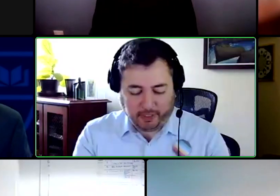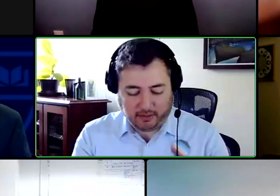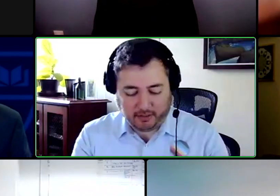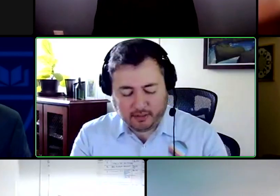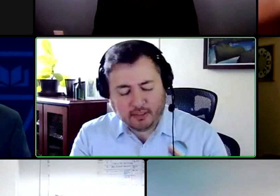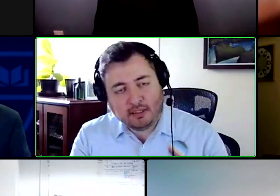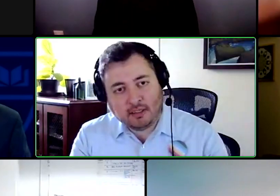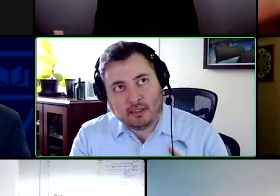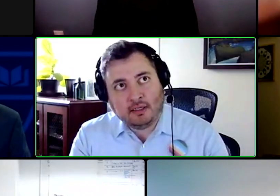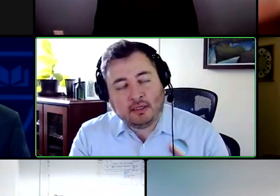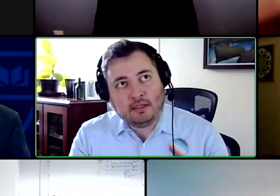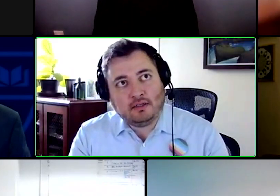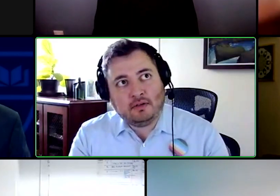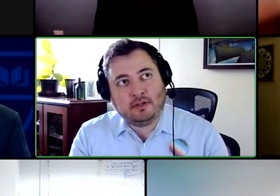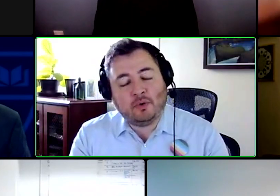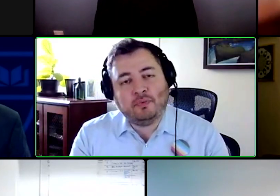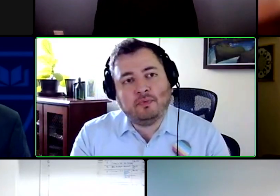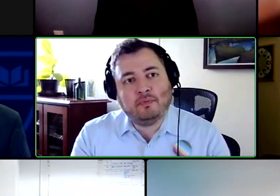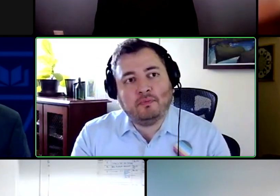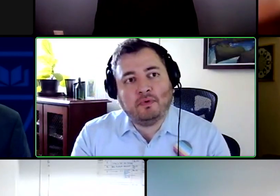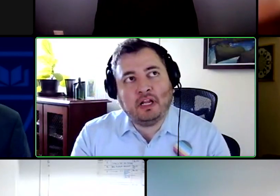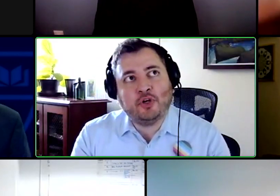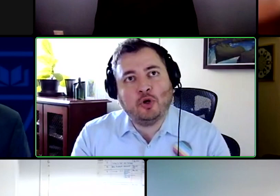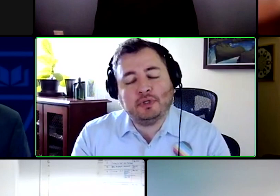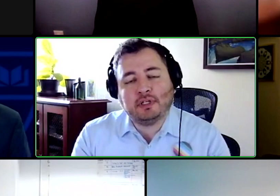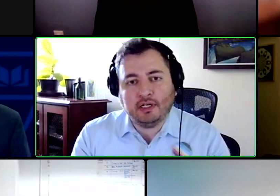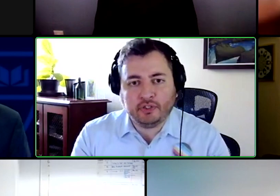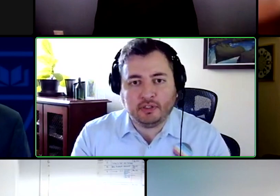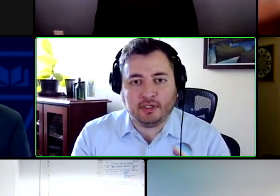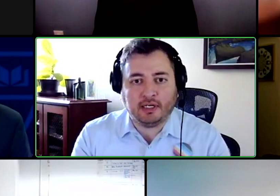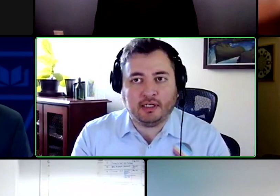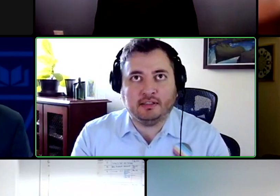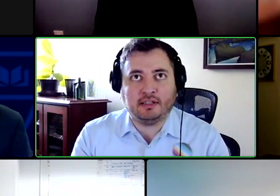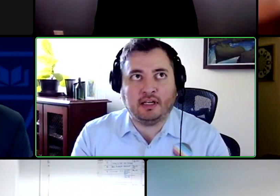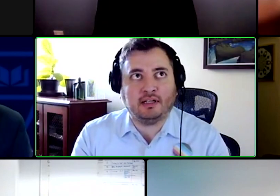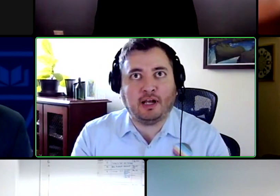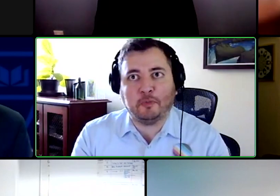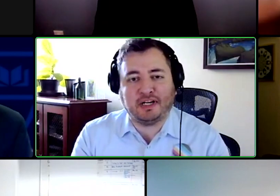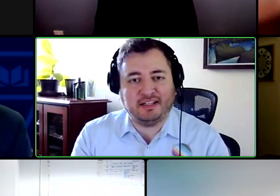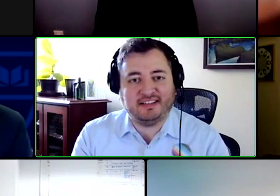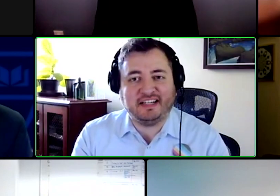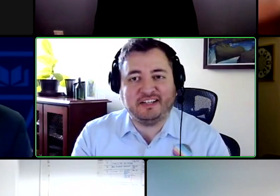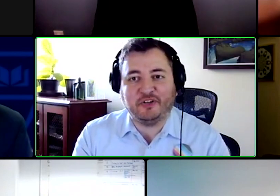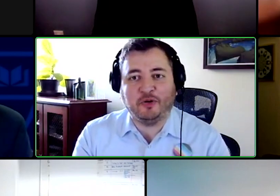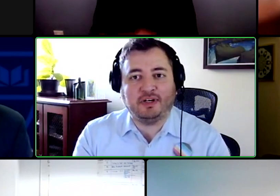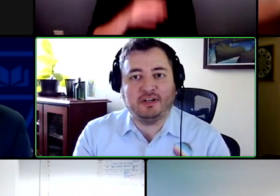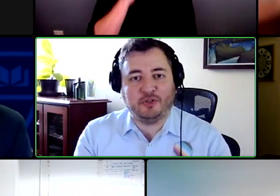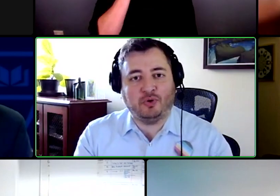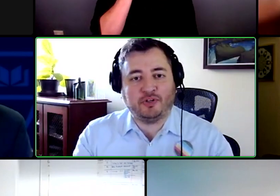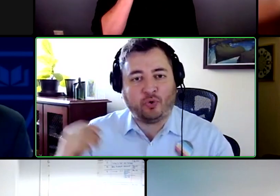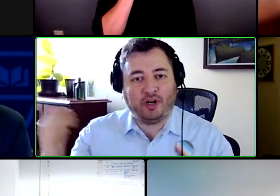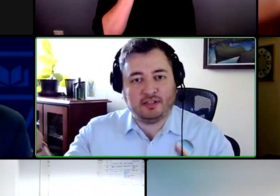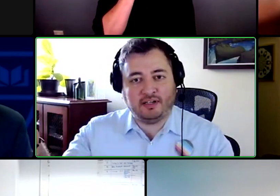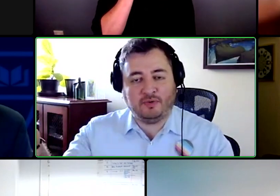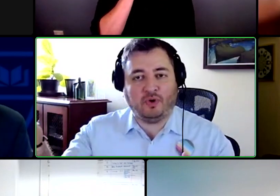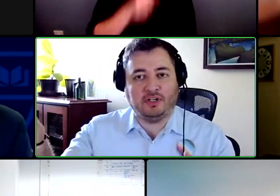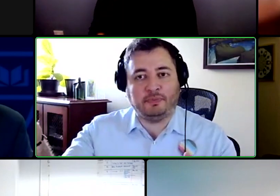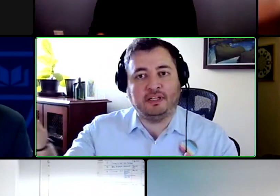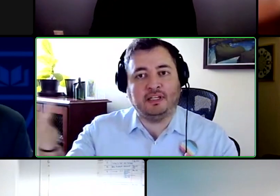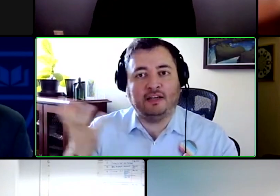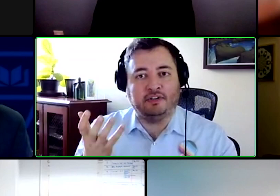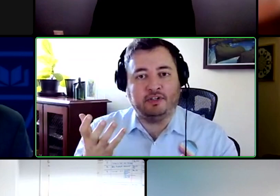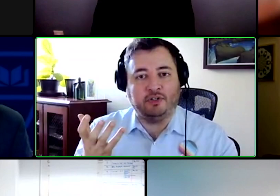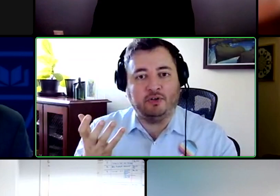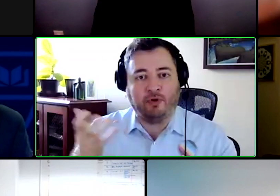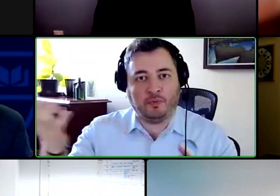this is ben so interpretation is a complicated thing to do because you are translating what